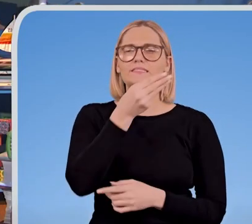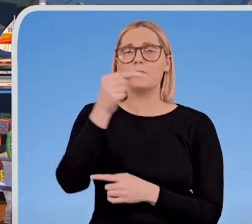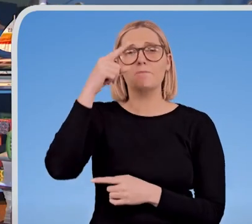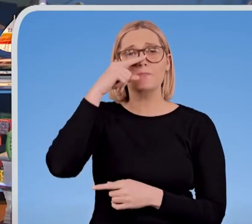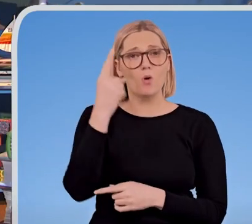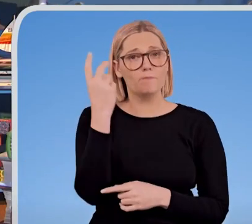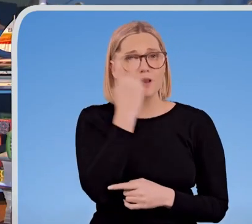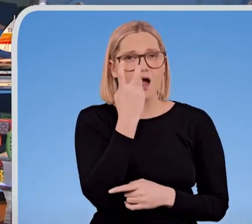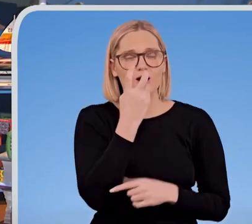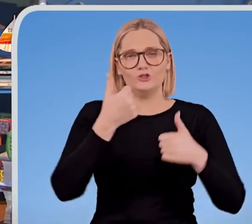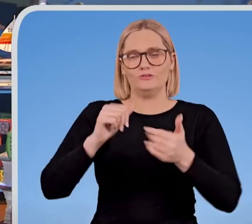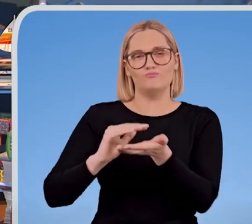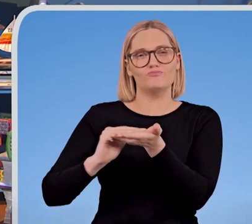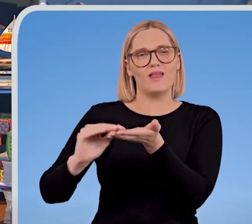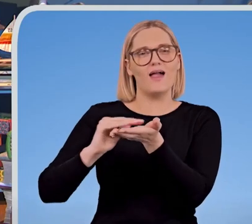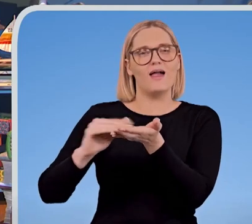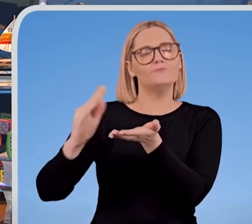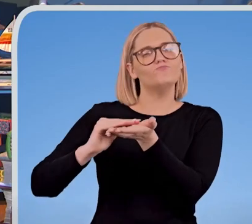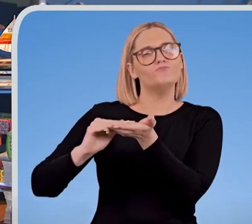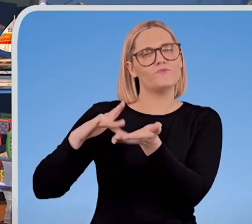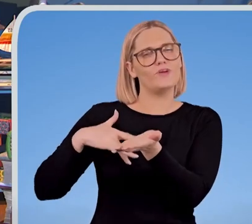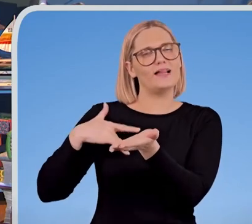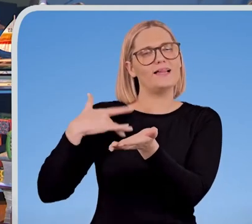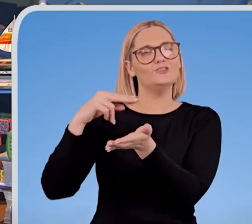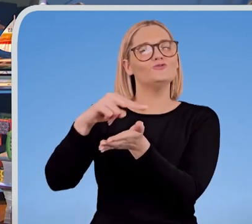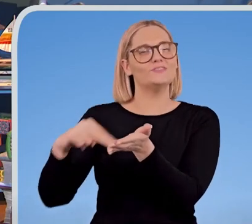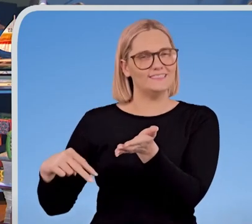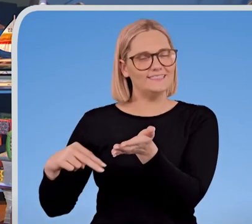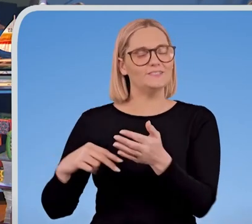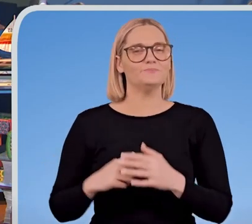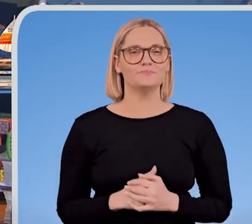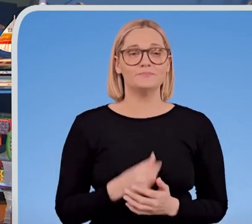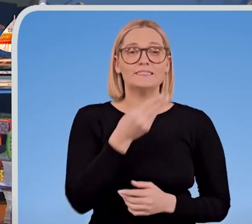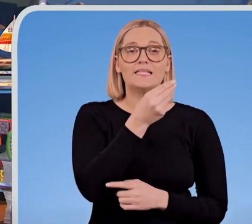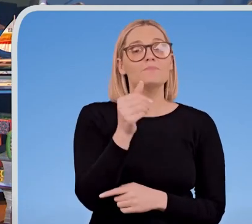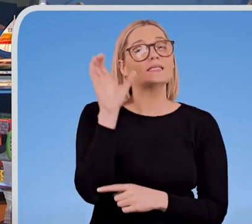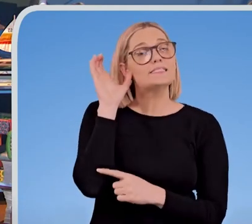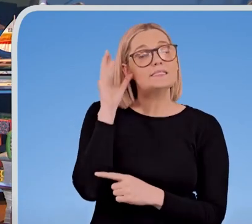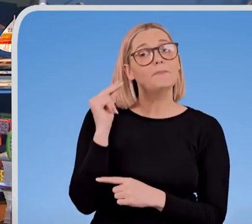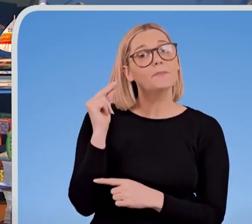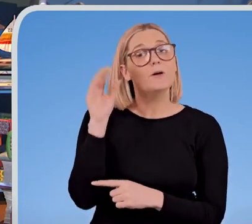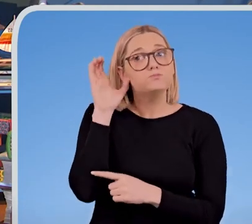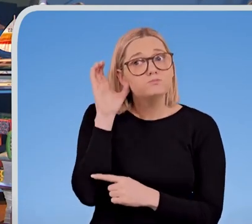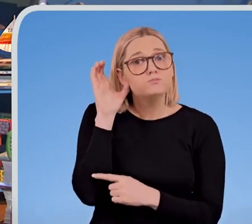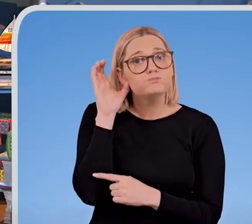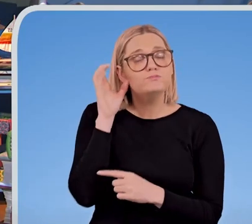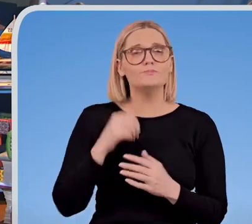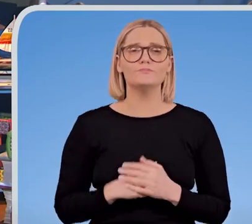blind use braille to read by feeling the words. Or some people read with their ears by listening to the words.